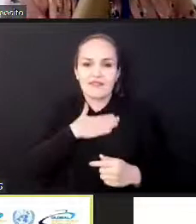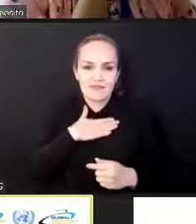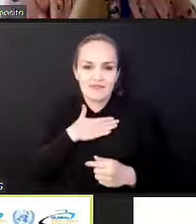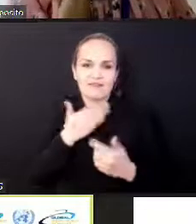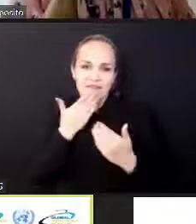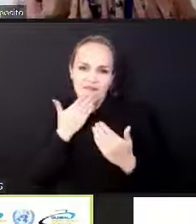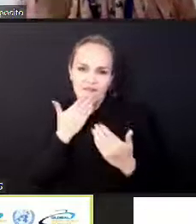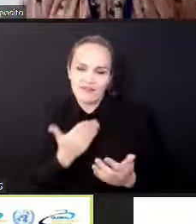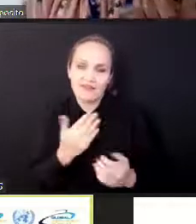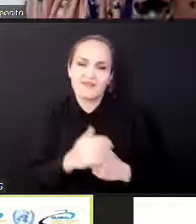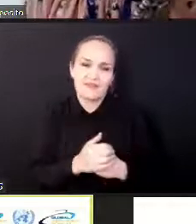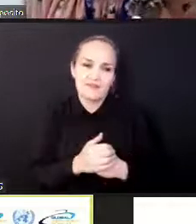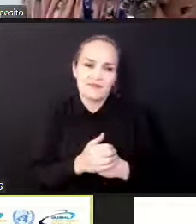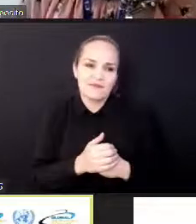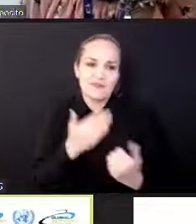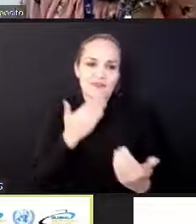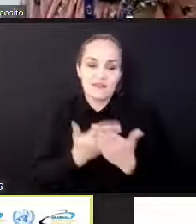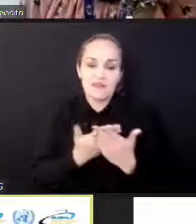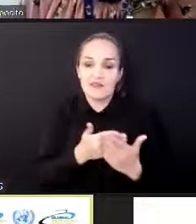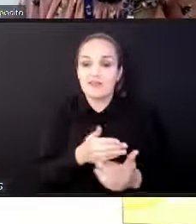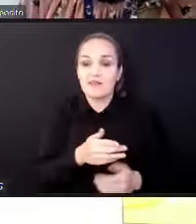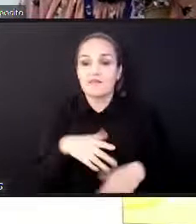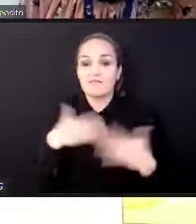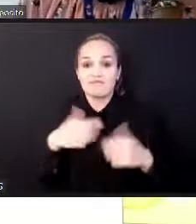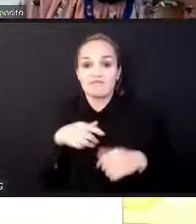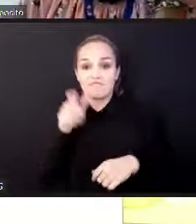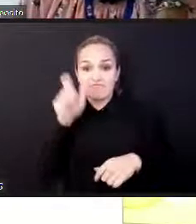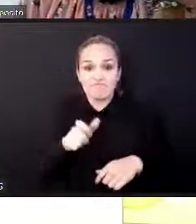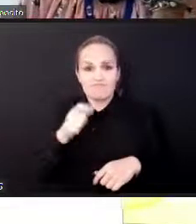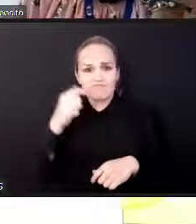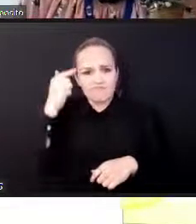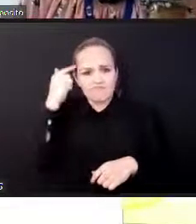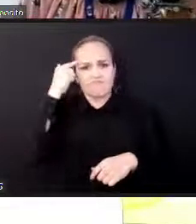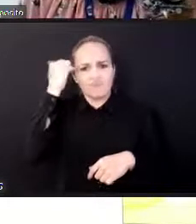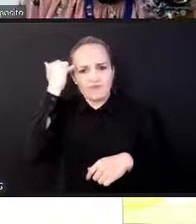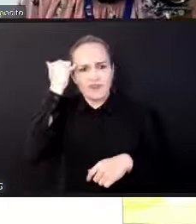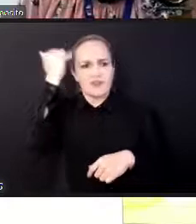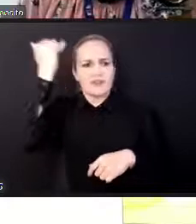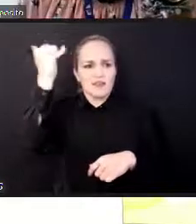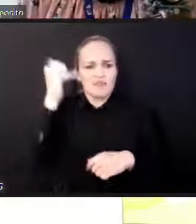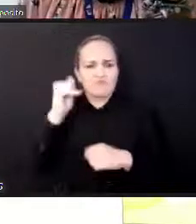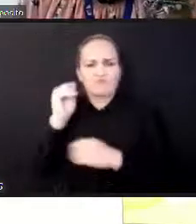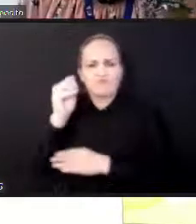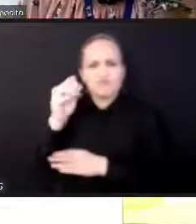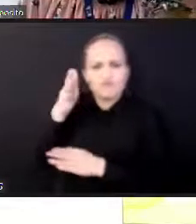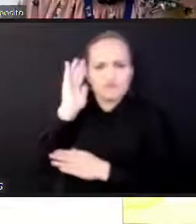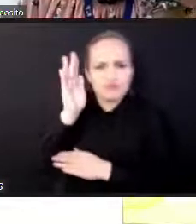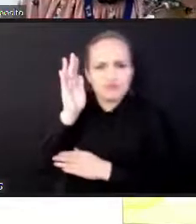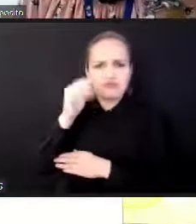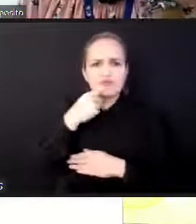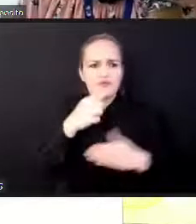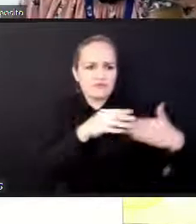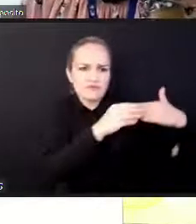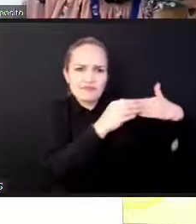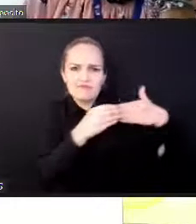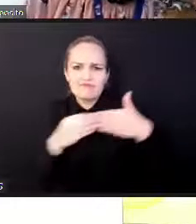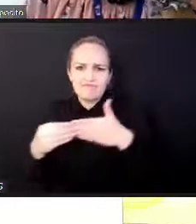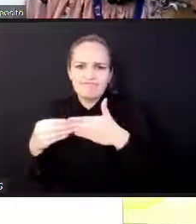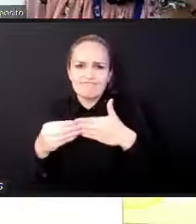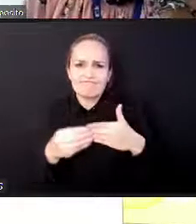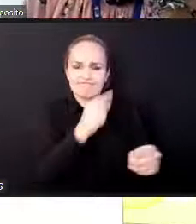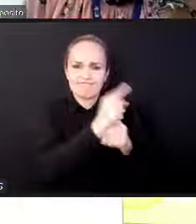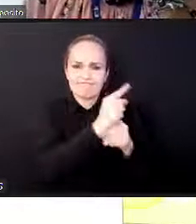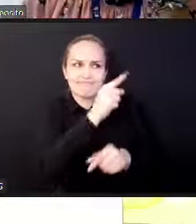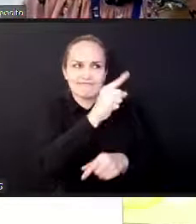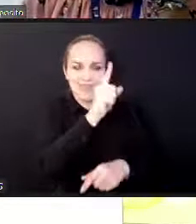Year, to come up with some concrete roadmap. And to enhance, it's not really to do a new thing, but